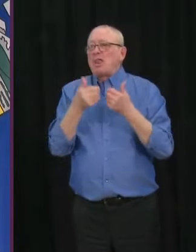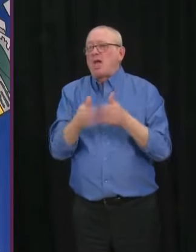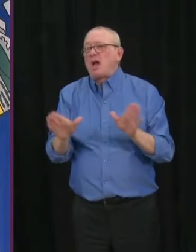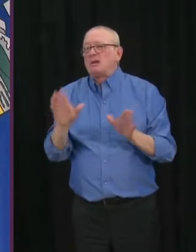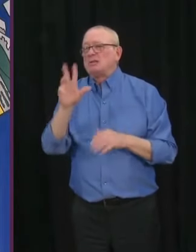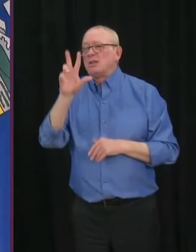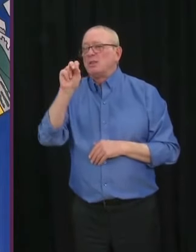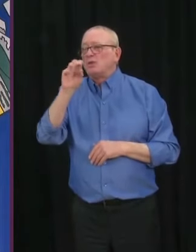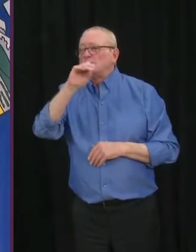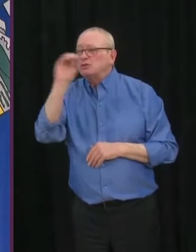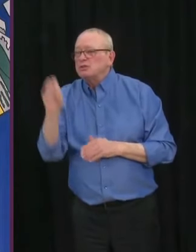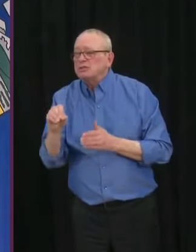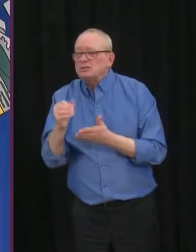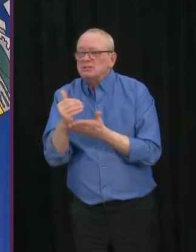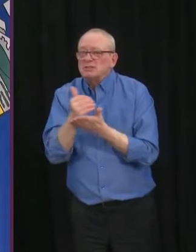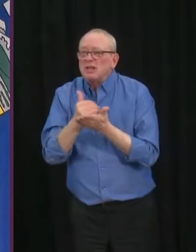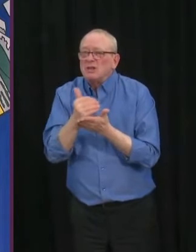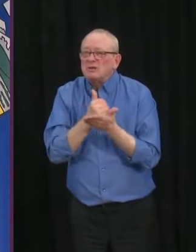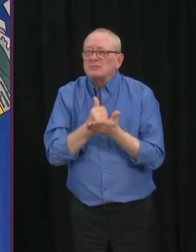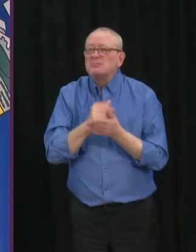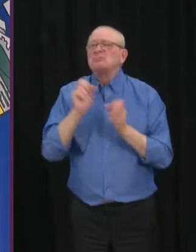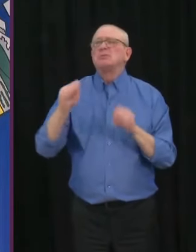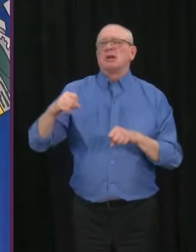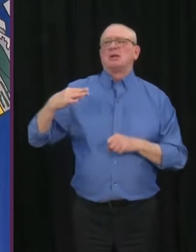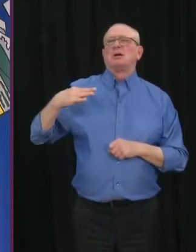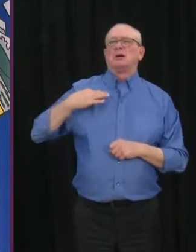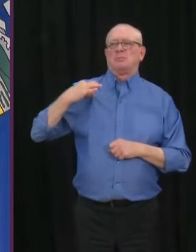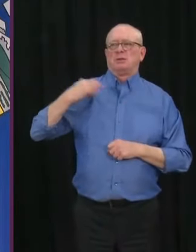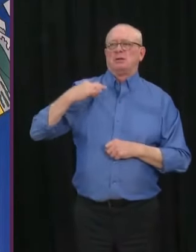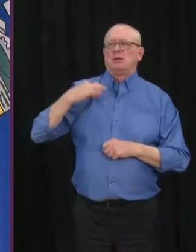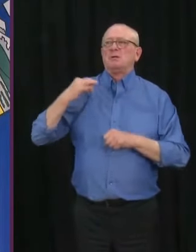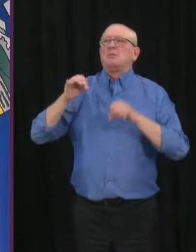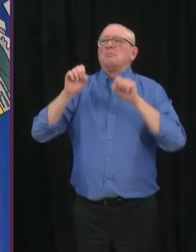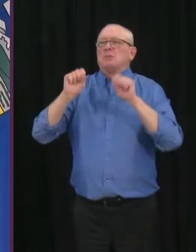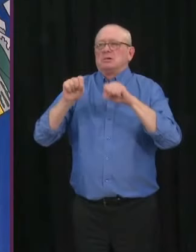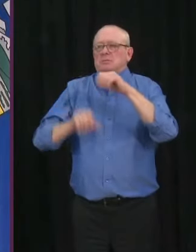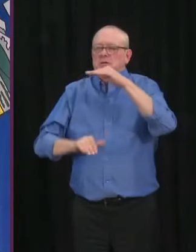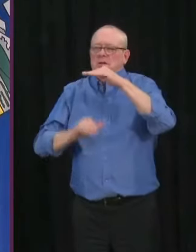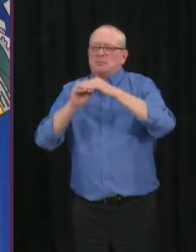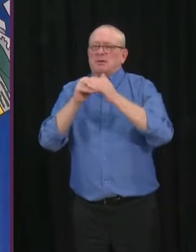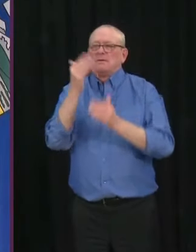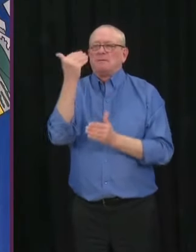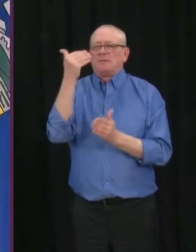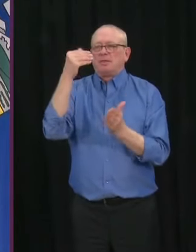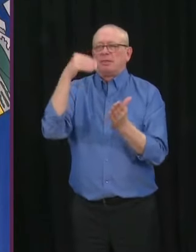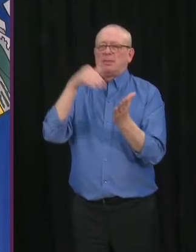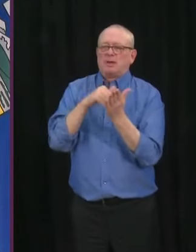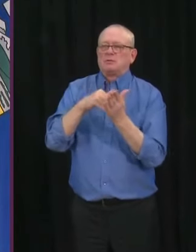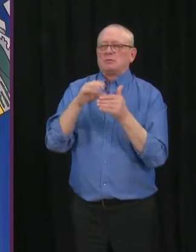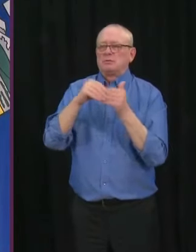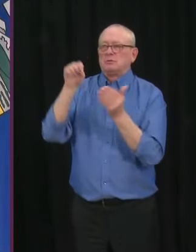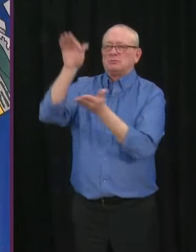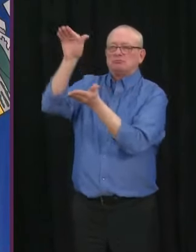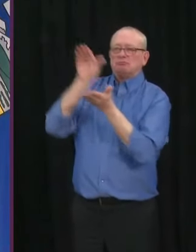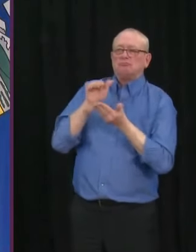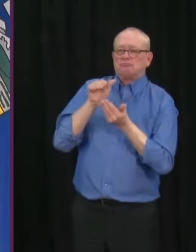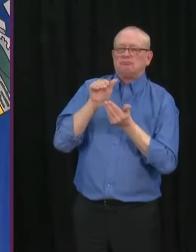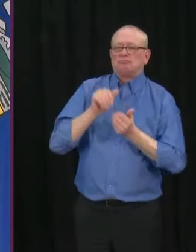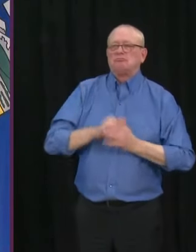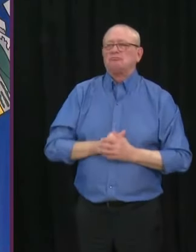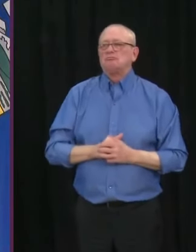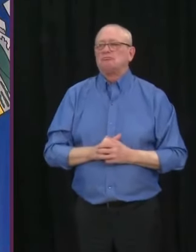eligible for that relaunch grant now up to $15,000. So again, to all the Albertans out there, we thank you so much for